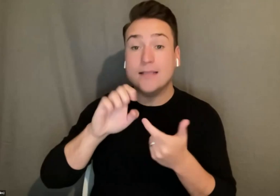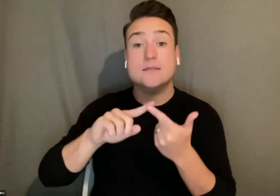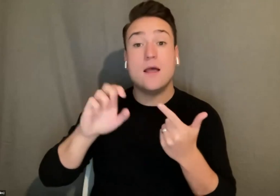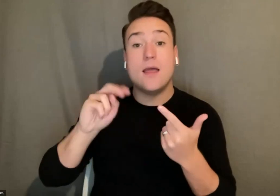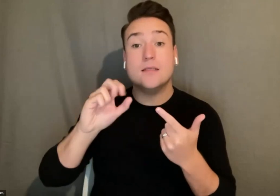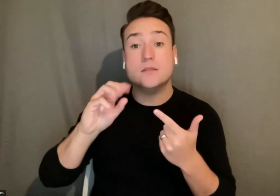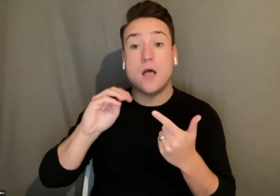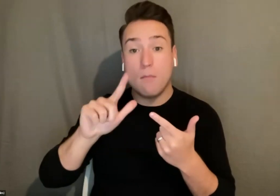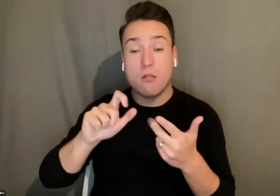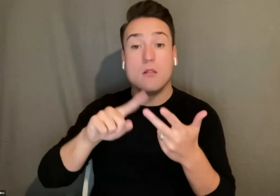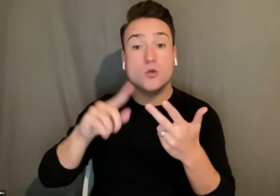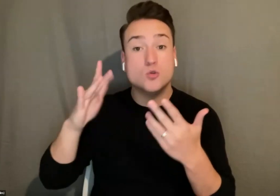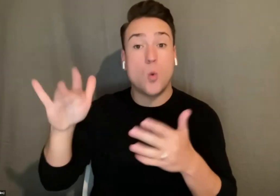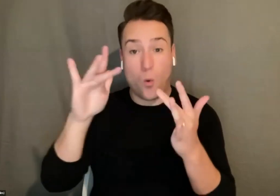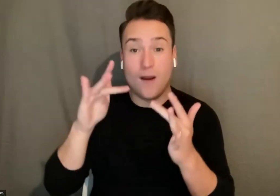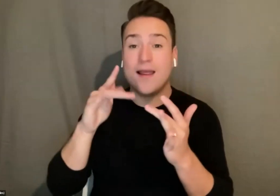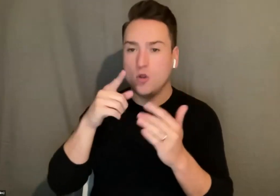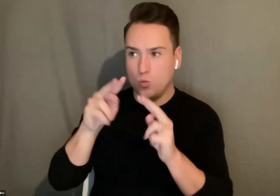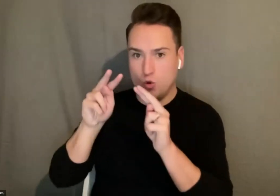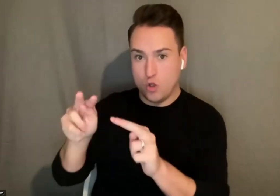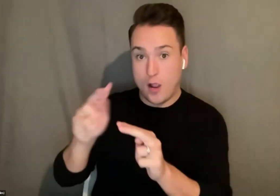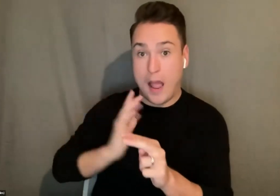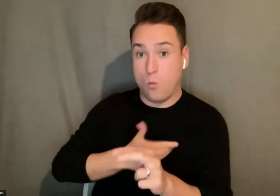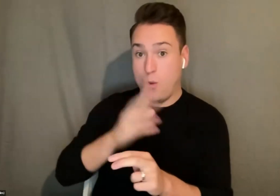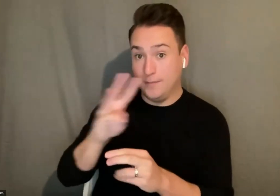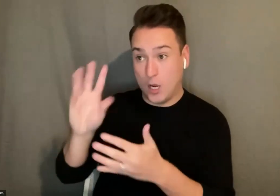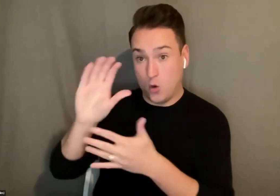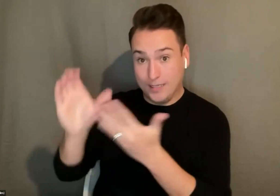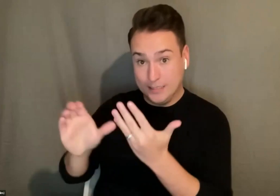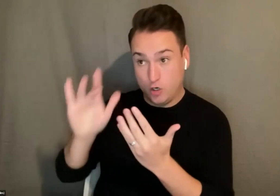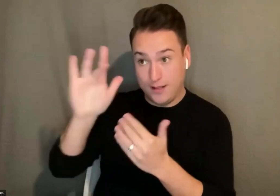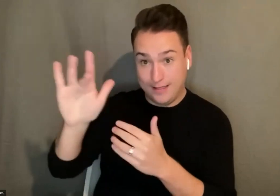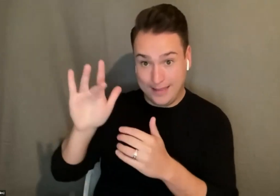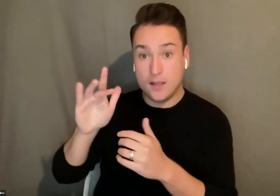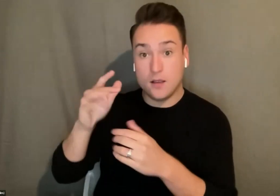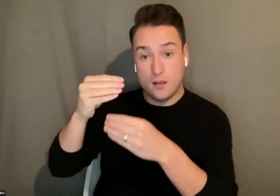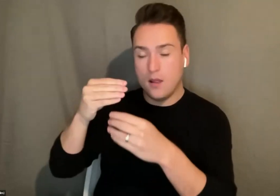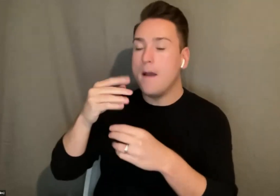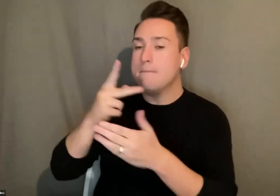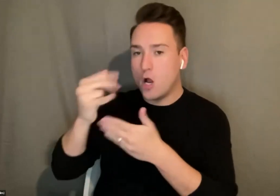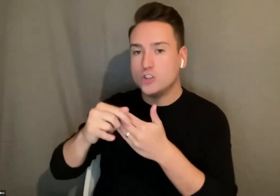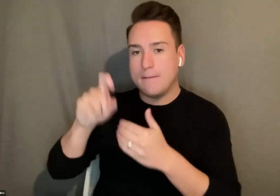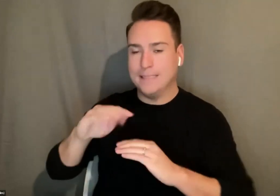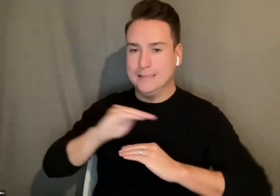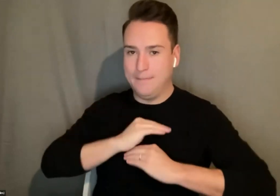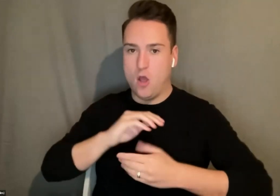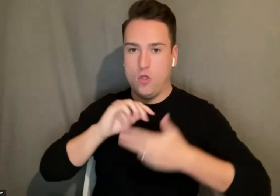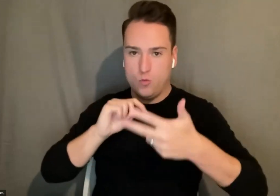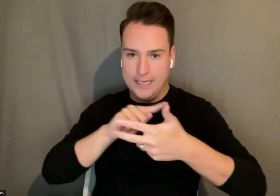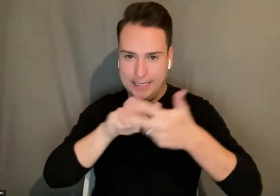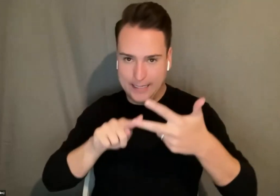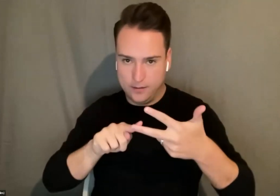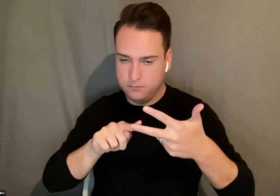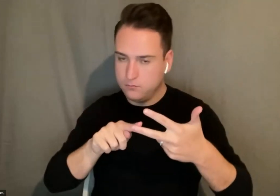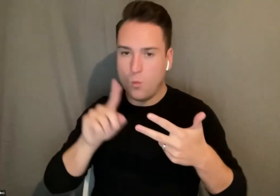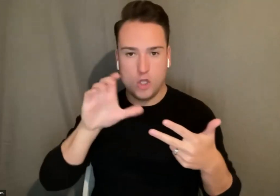defined on our website under criteria the project must meet all three of these bullet points a